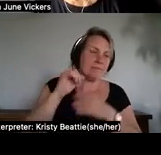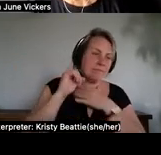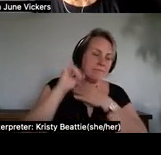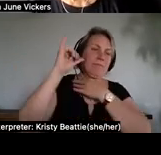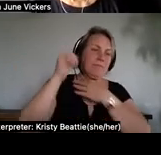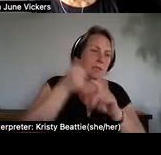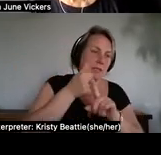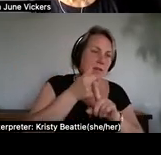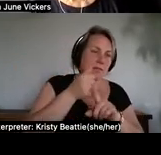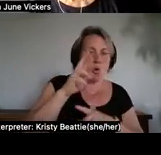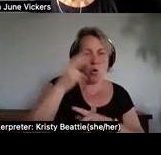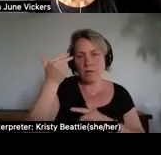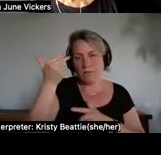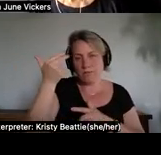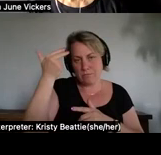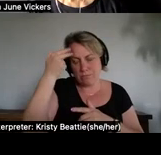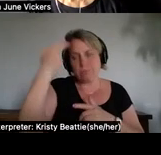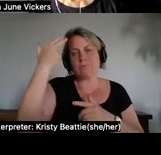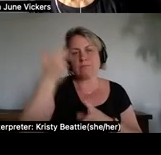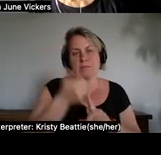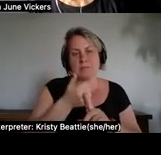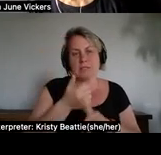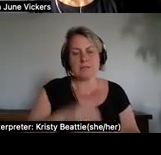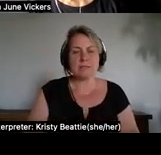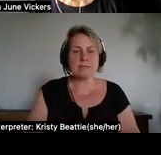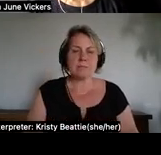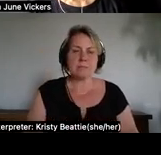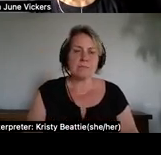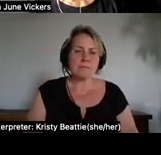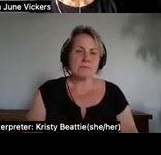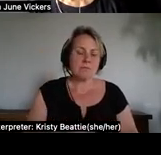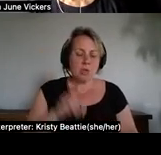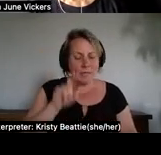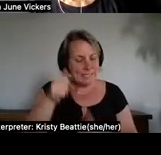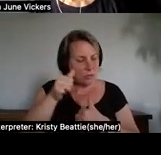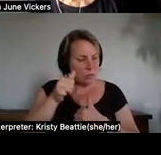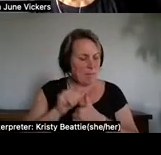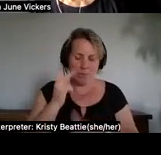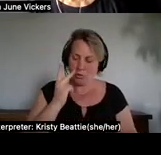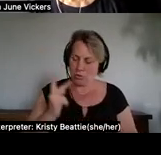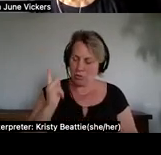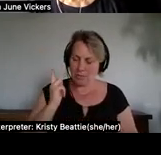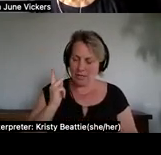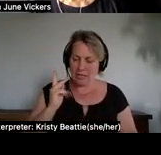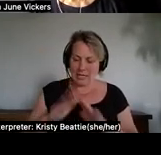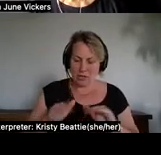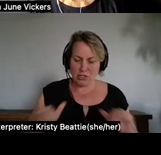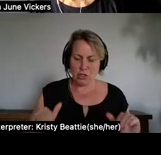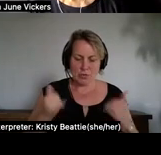and those who were killed as children who are being found in unmarked graves